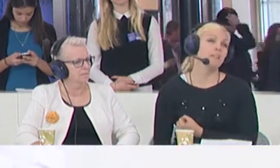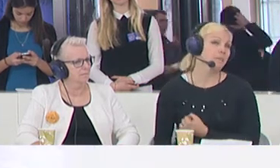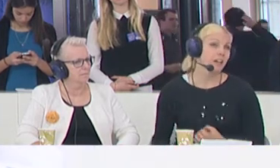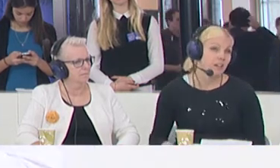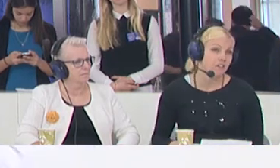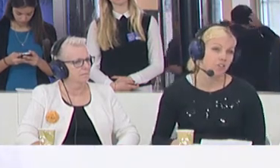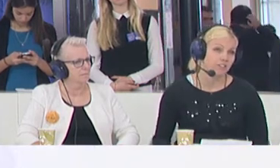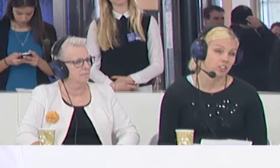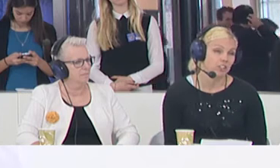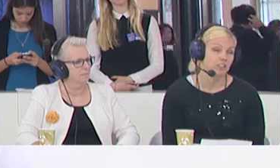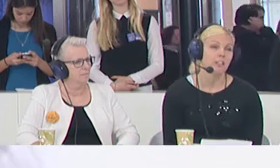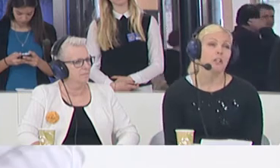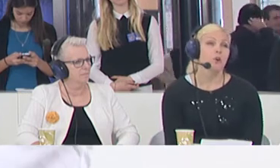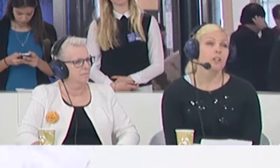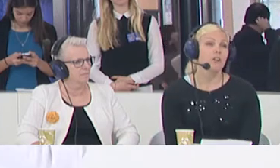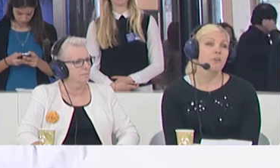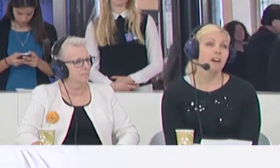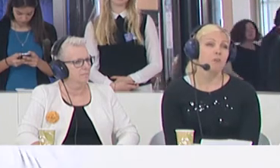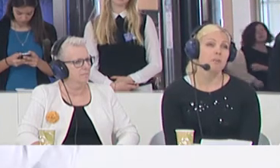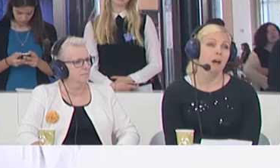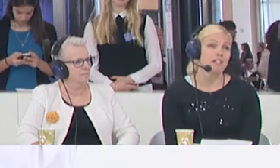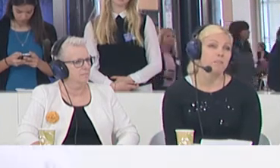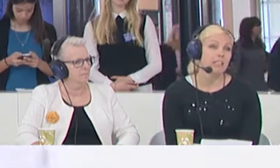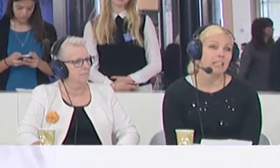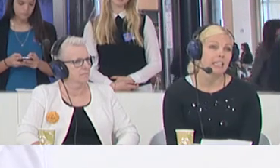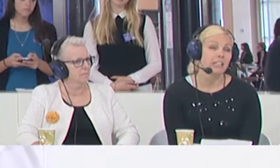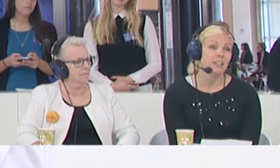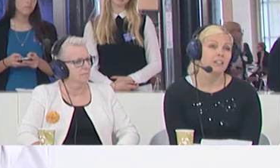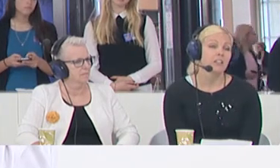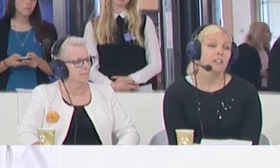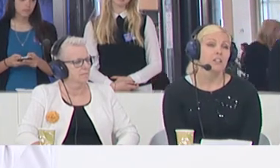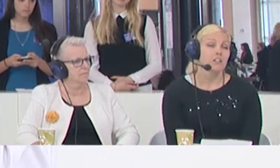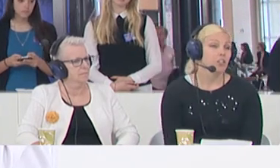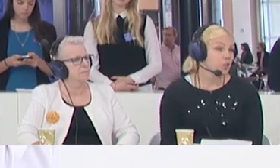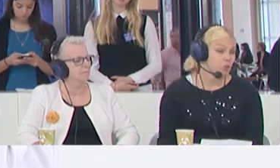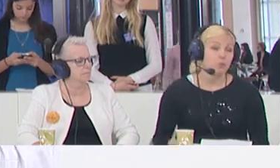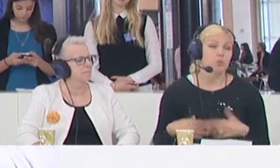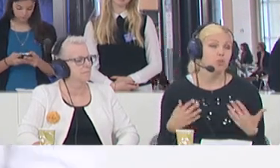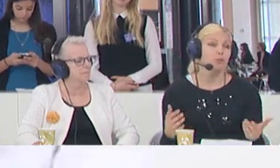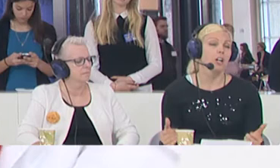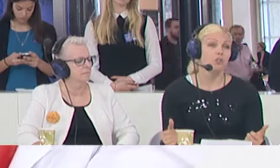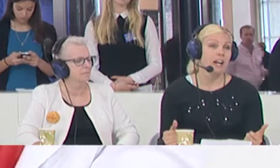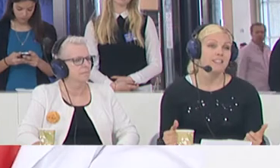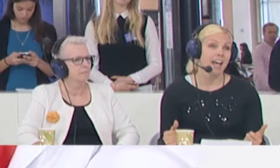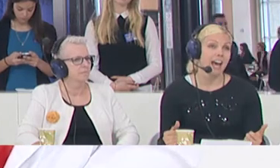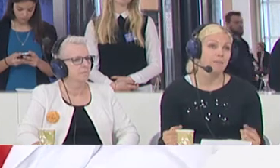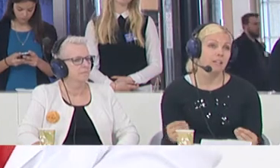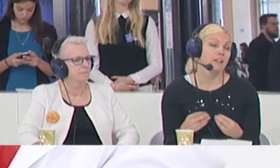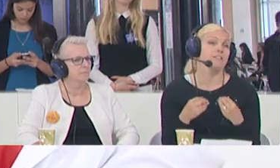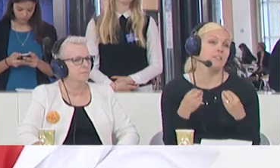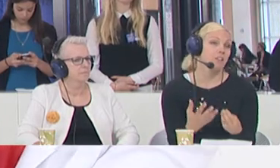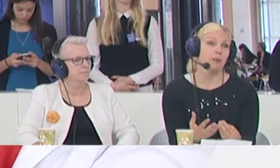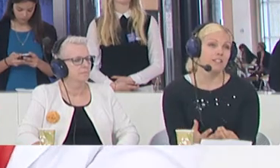But because of traffickers, we also have a responsibility to address that,